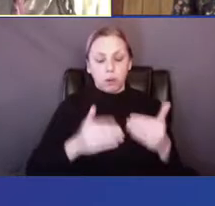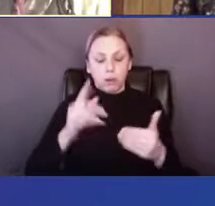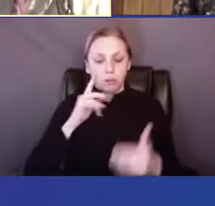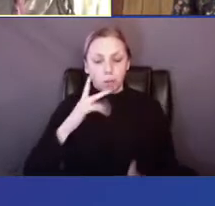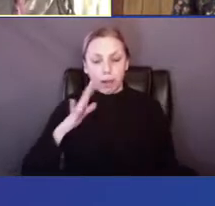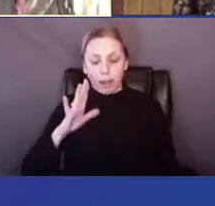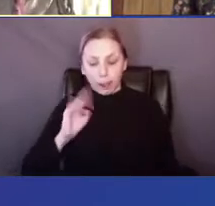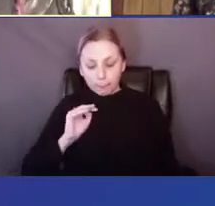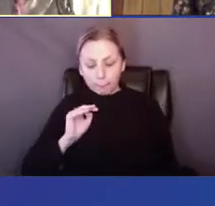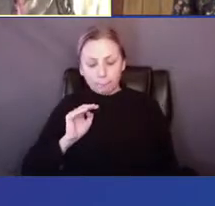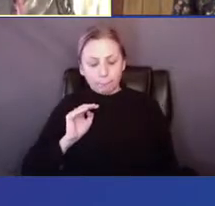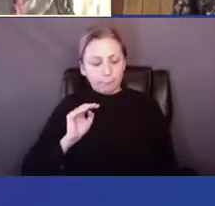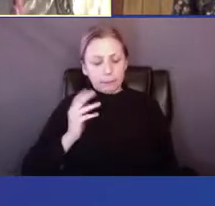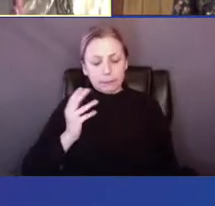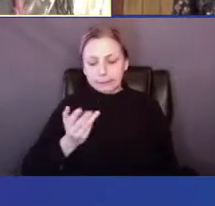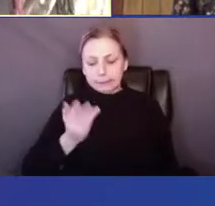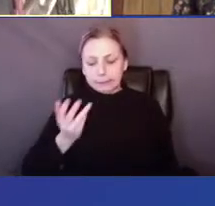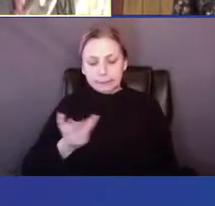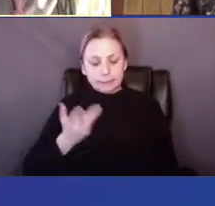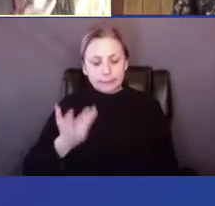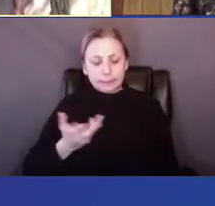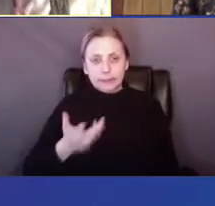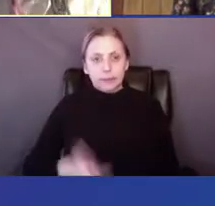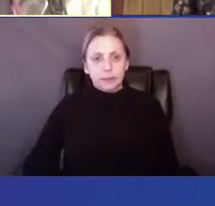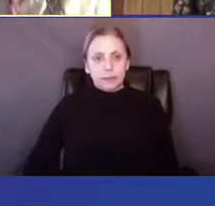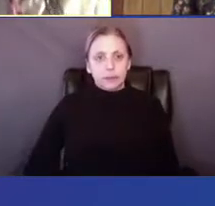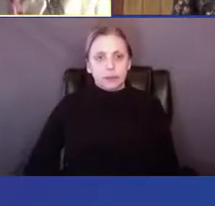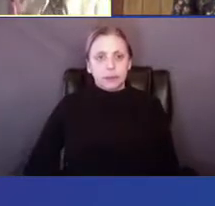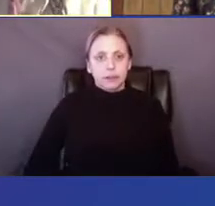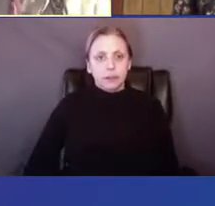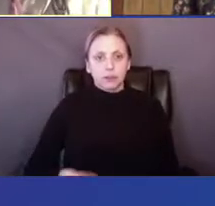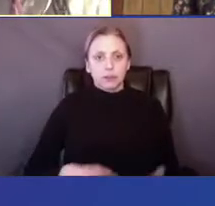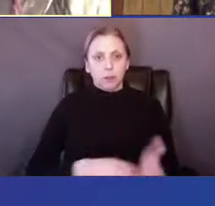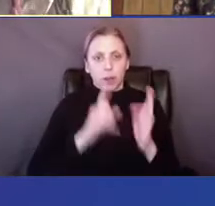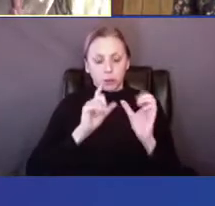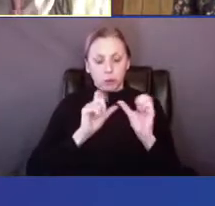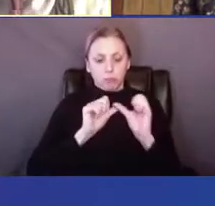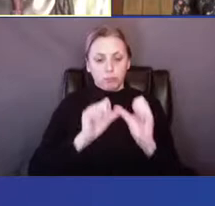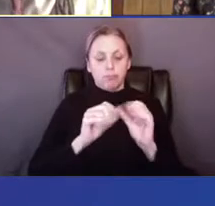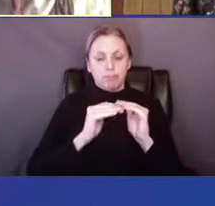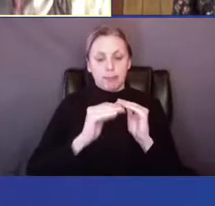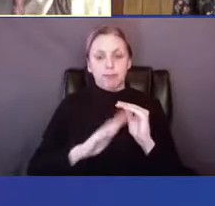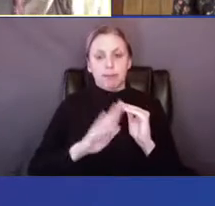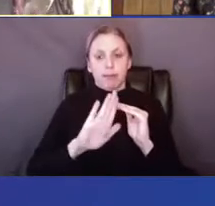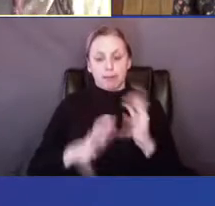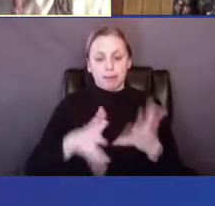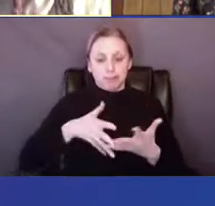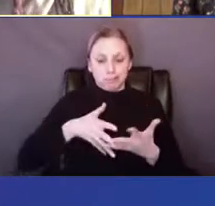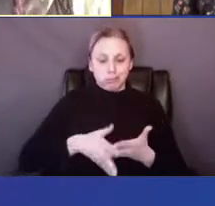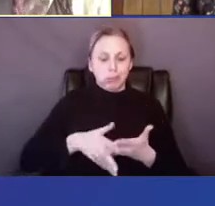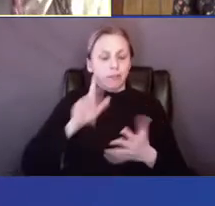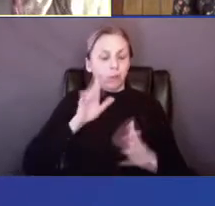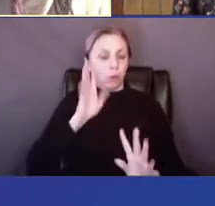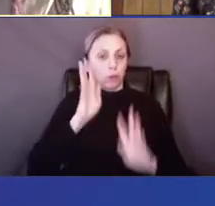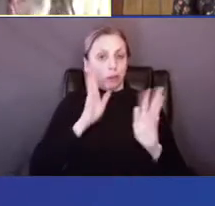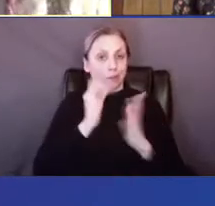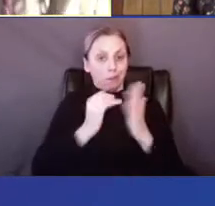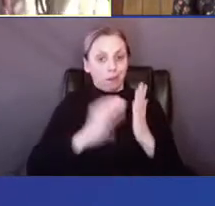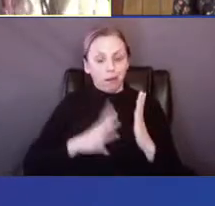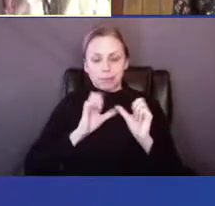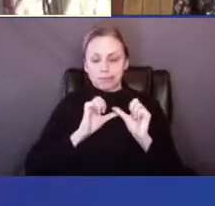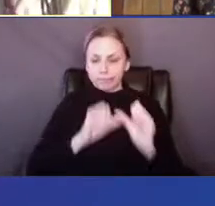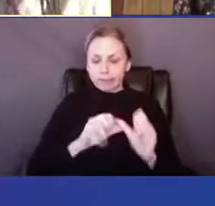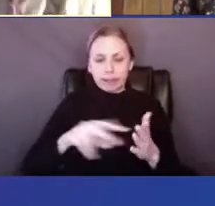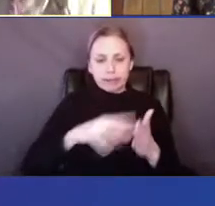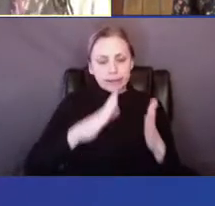to, uh, maintain his footing as a creative artist and maintain dancers who are going